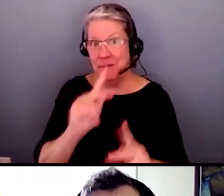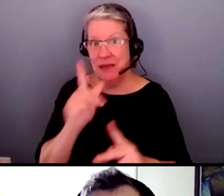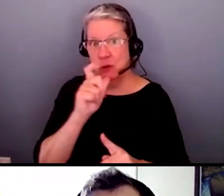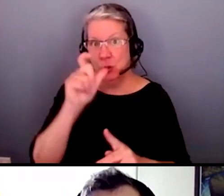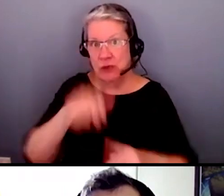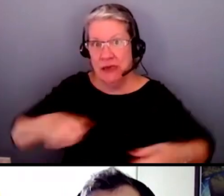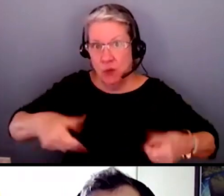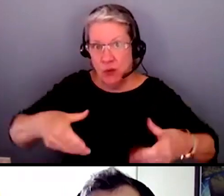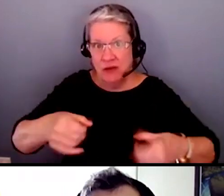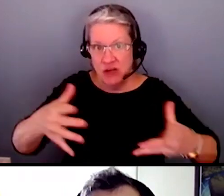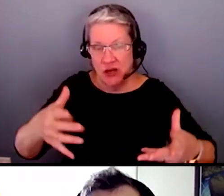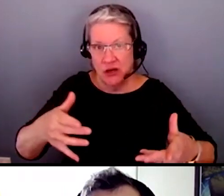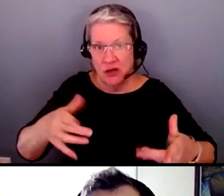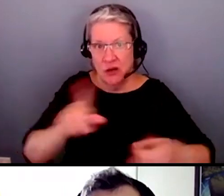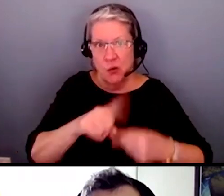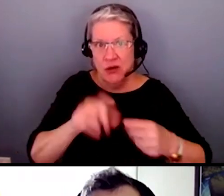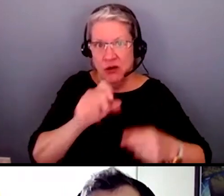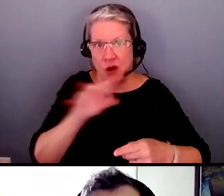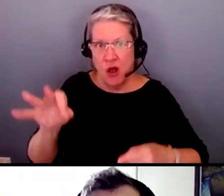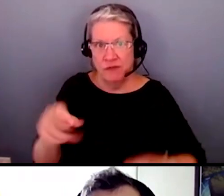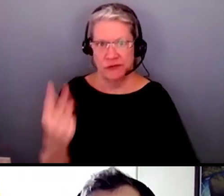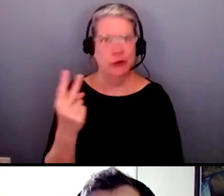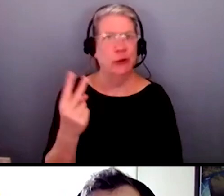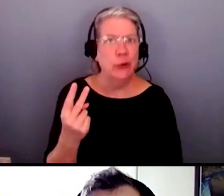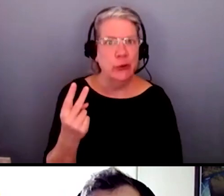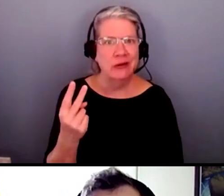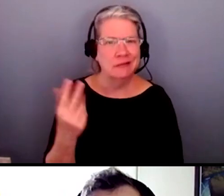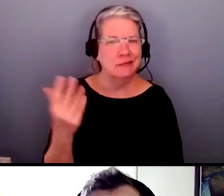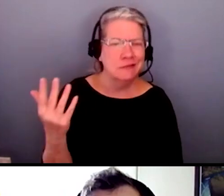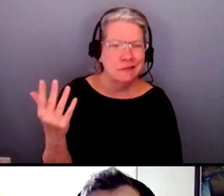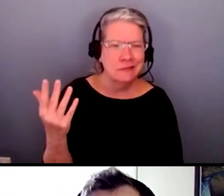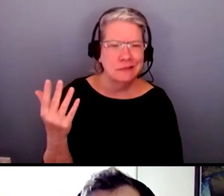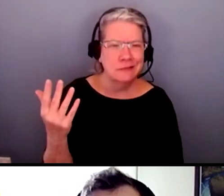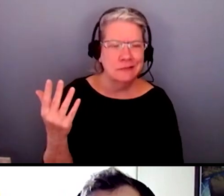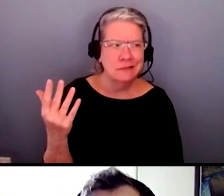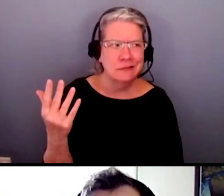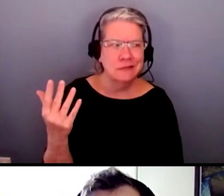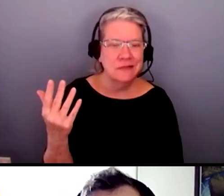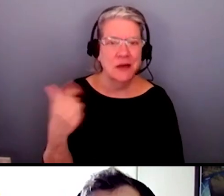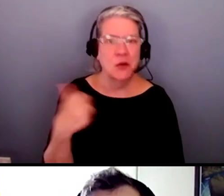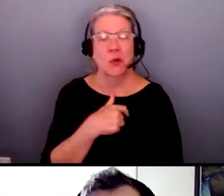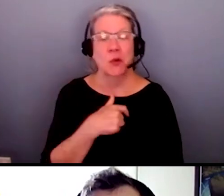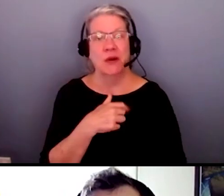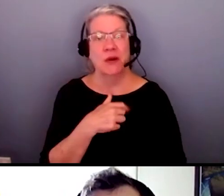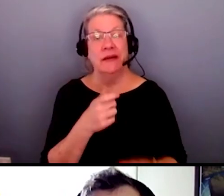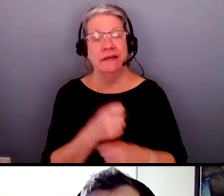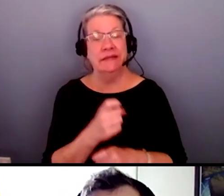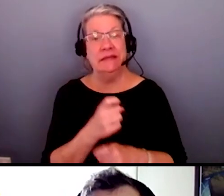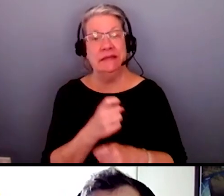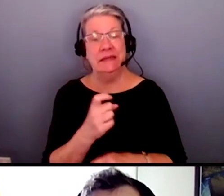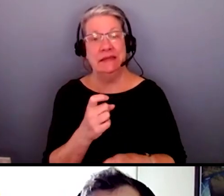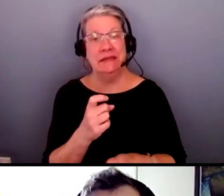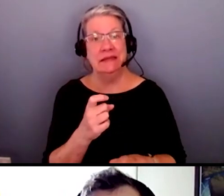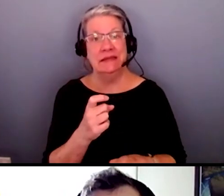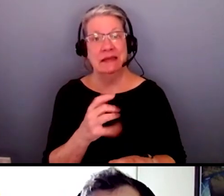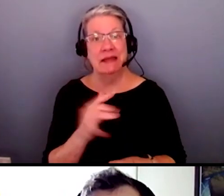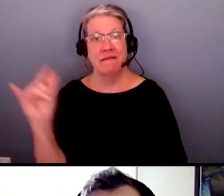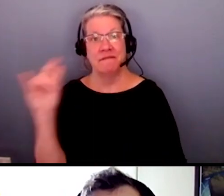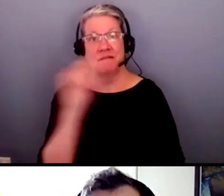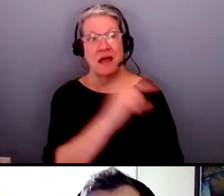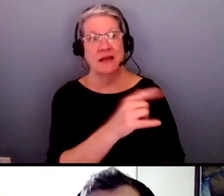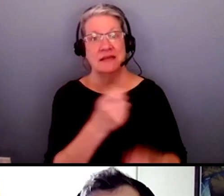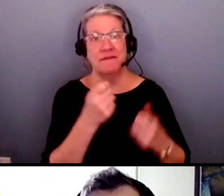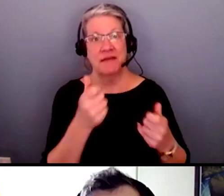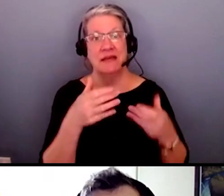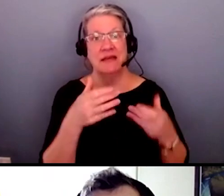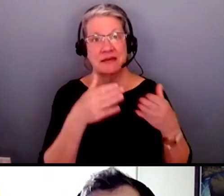when you get off an airplane there's usually two you know like we always laugh that the uh flying is the quickest way